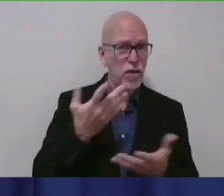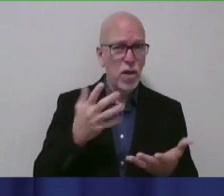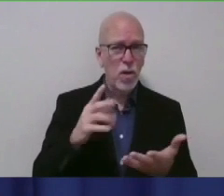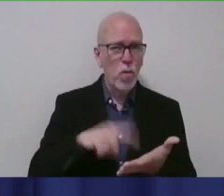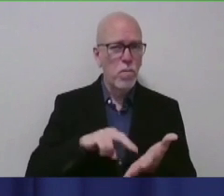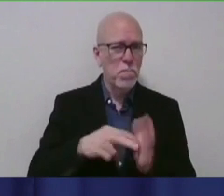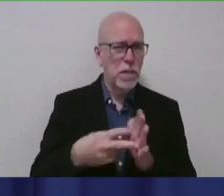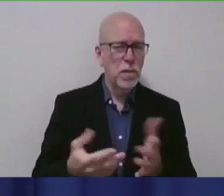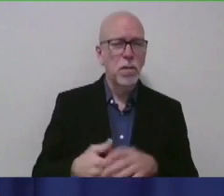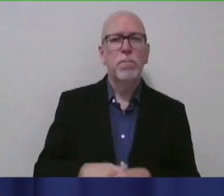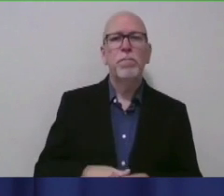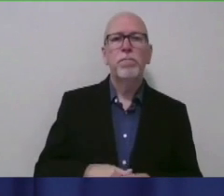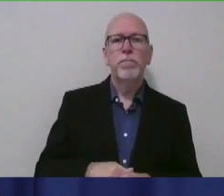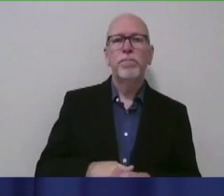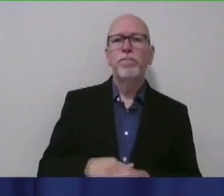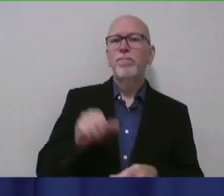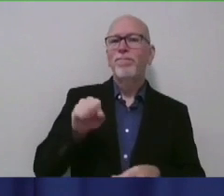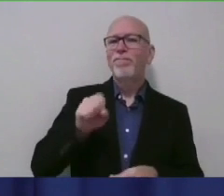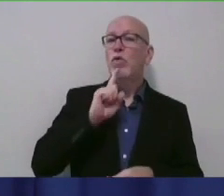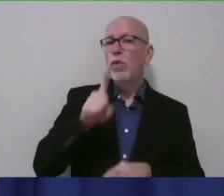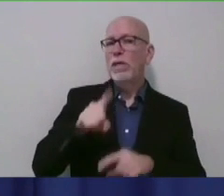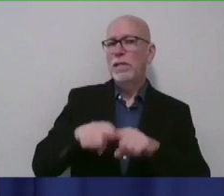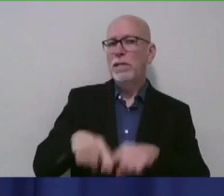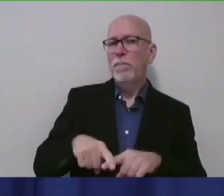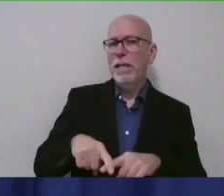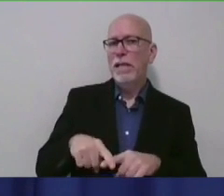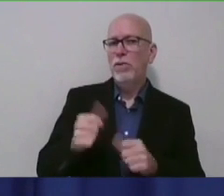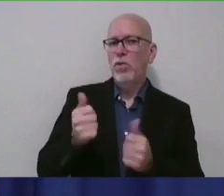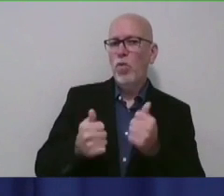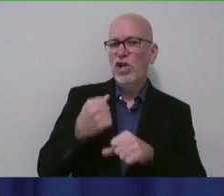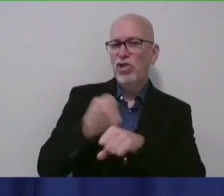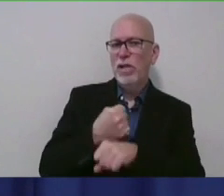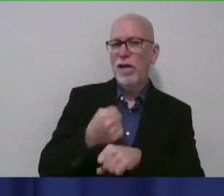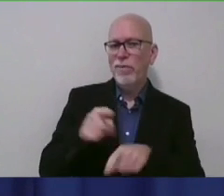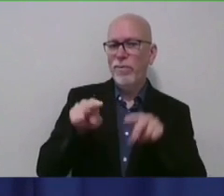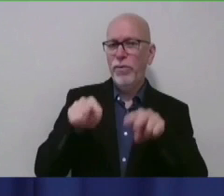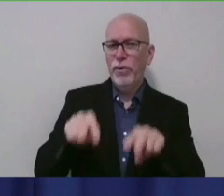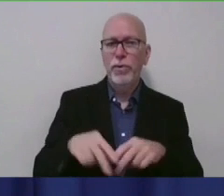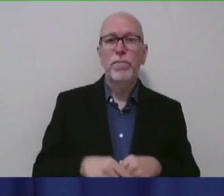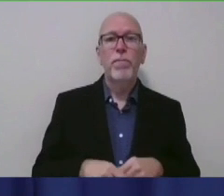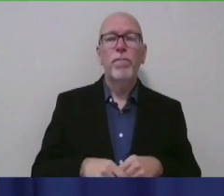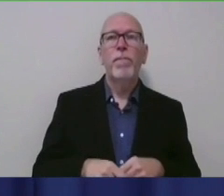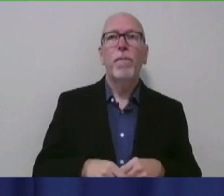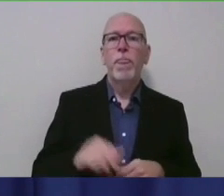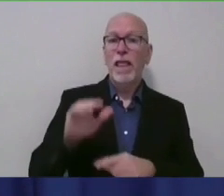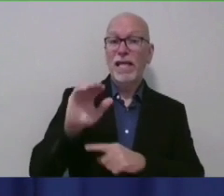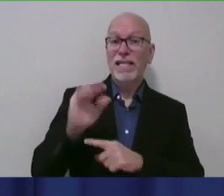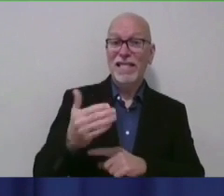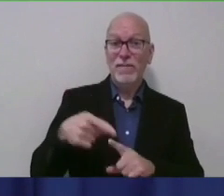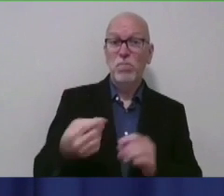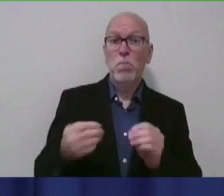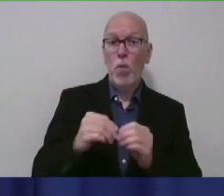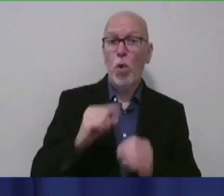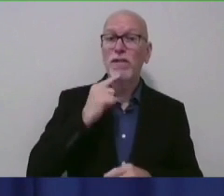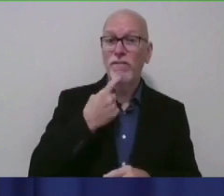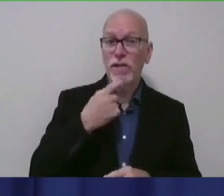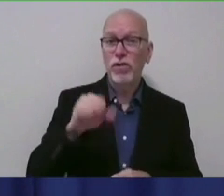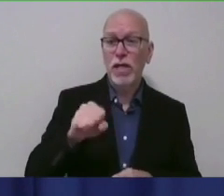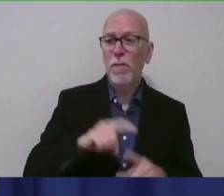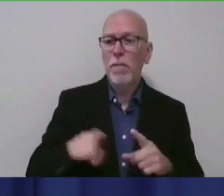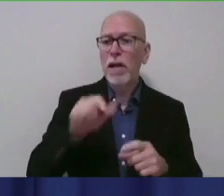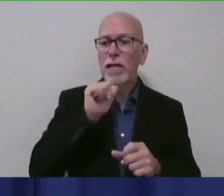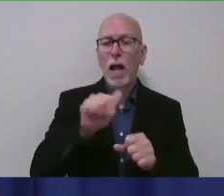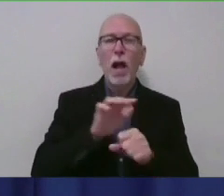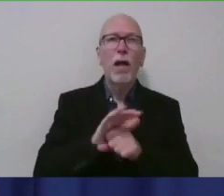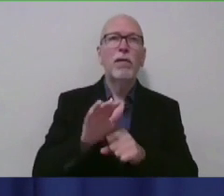it really depends on which data you look at. So, it does seem to be that it is more severe, but not enough where I can